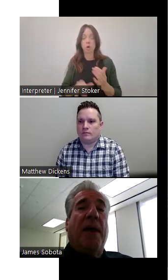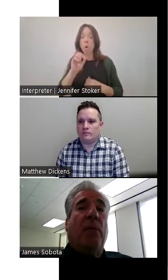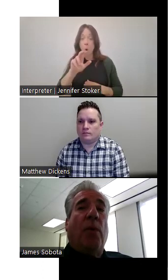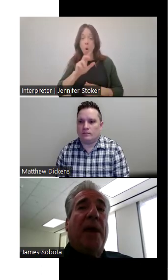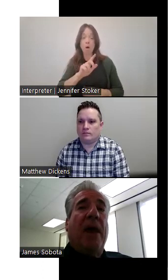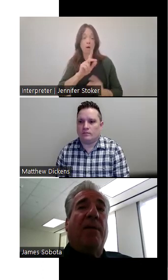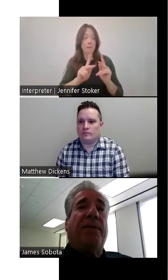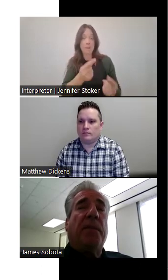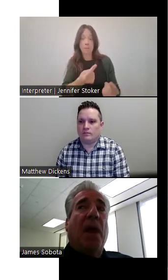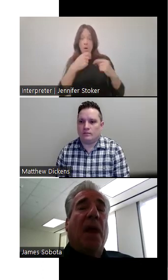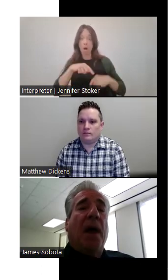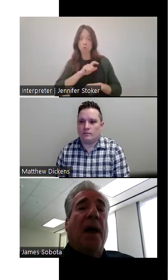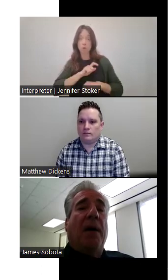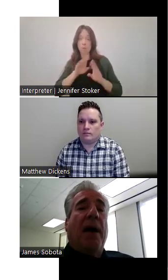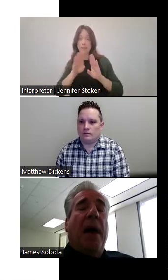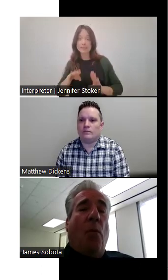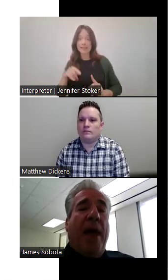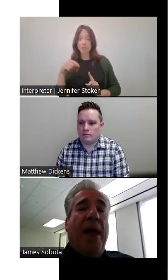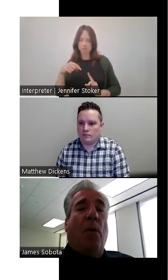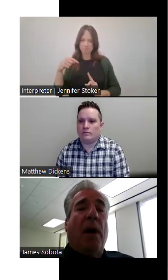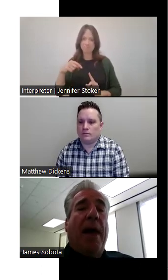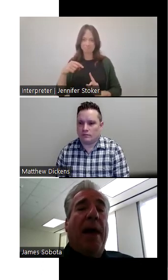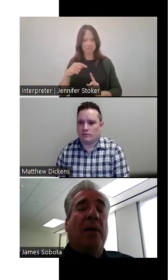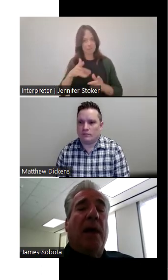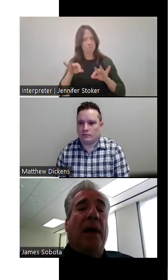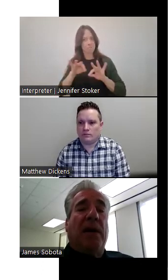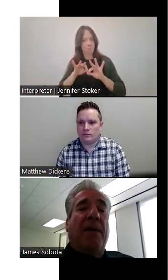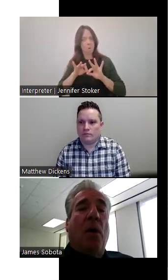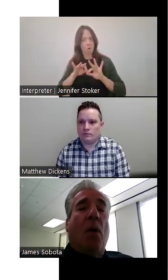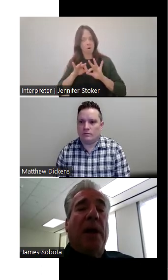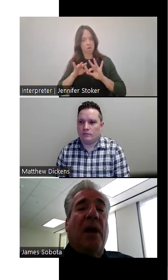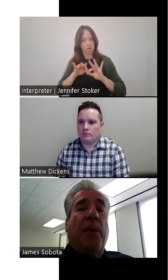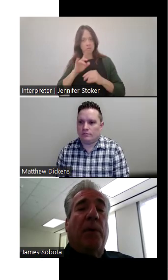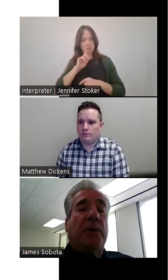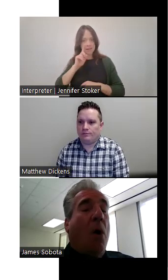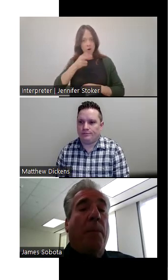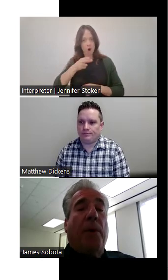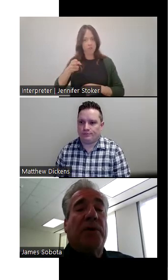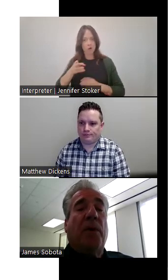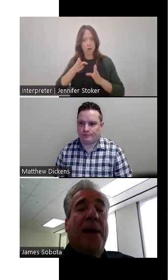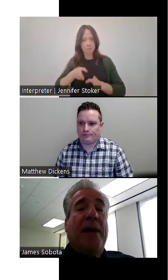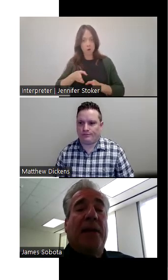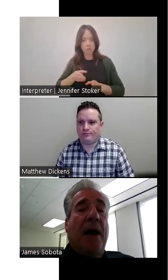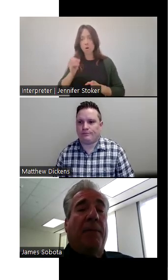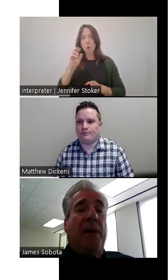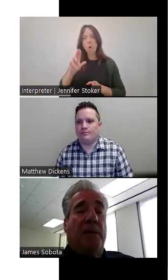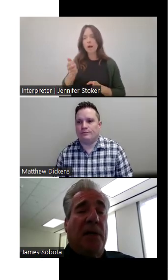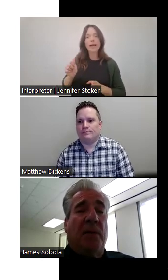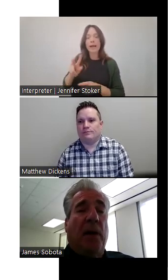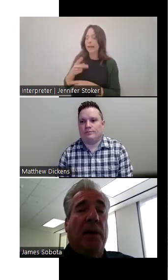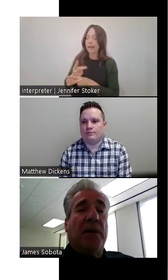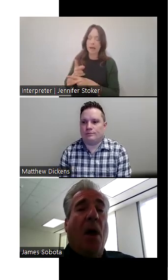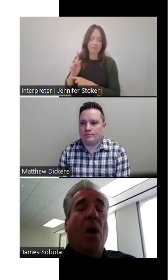sure that we have, uh, a way where a, a deaf and hard of hearing person or a person with any type of